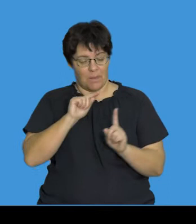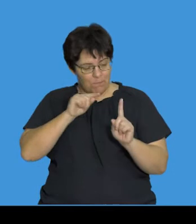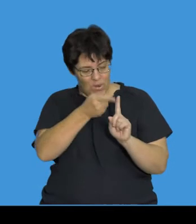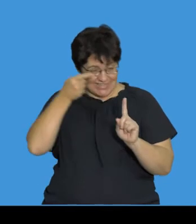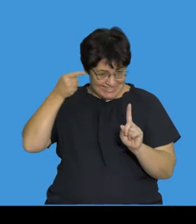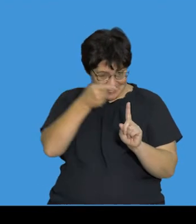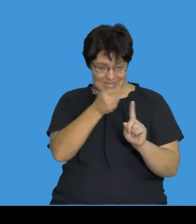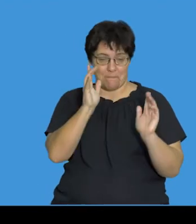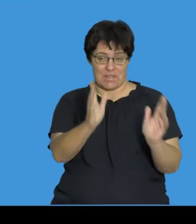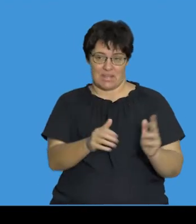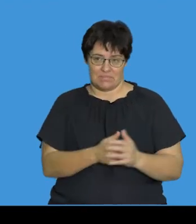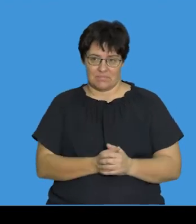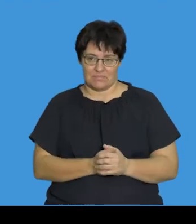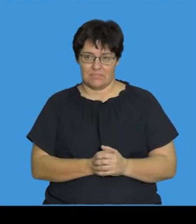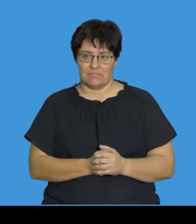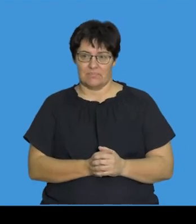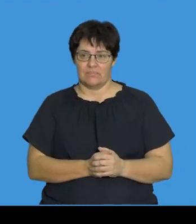as a point mutation.